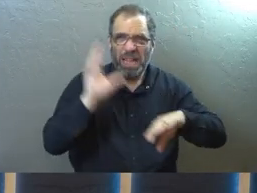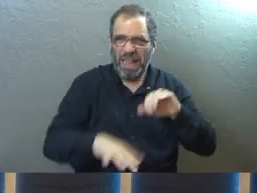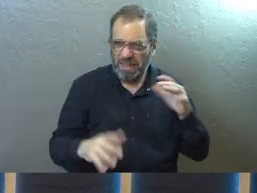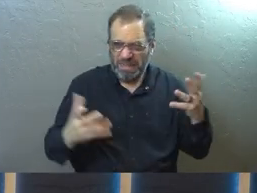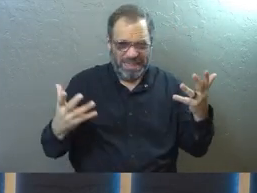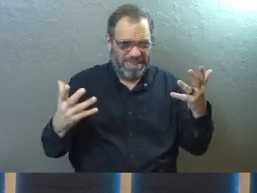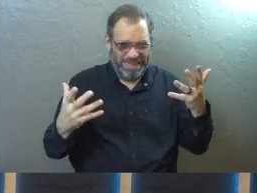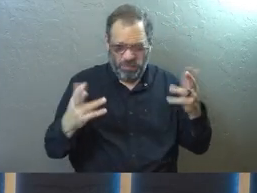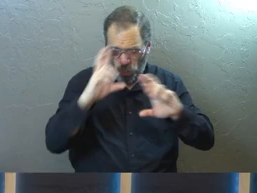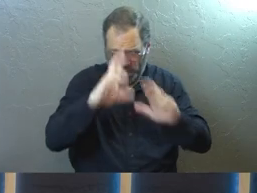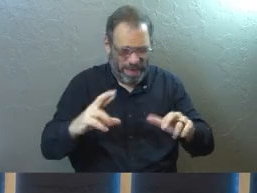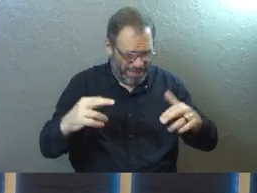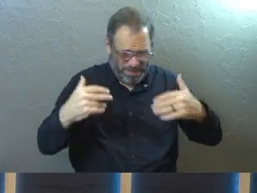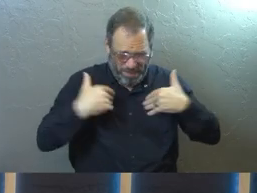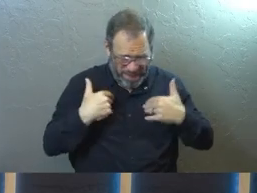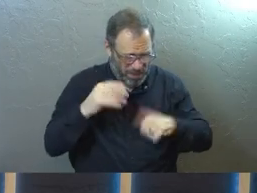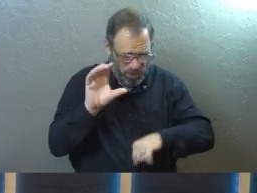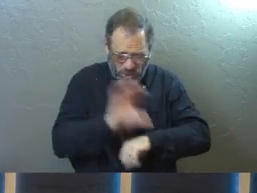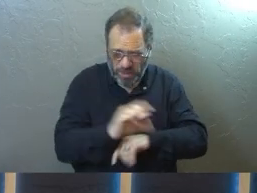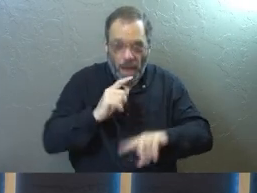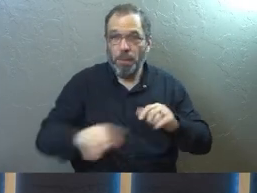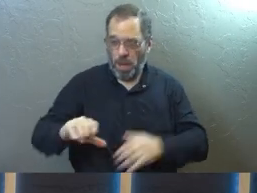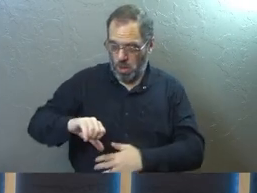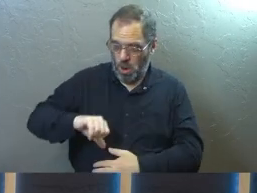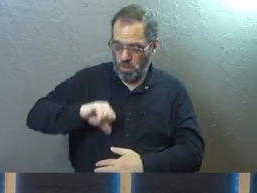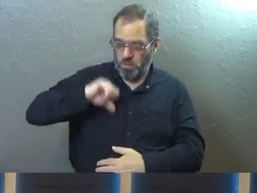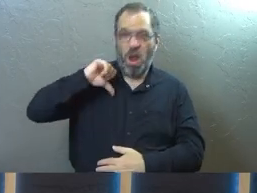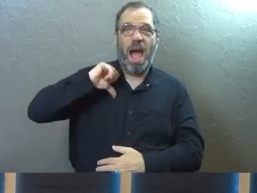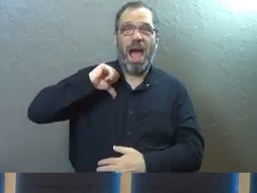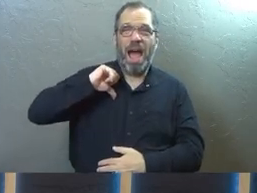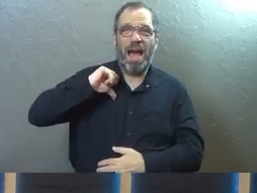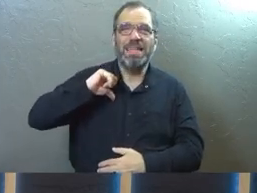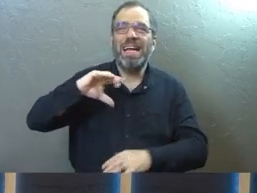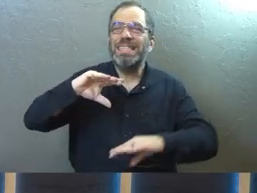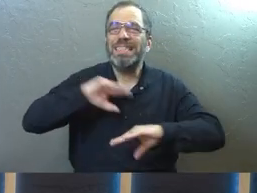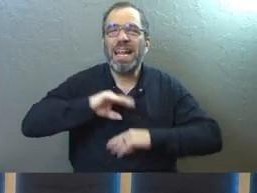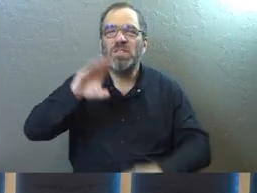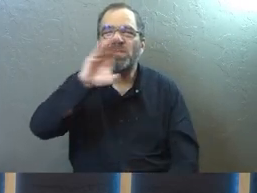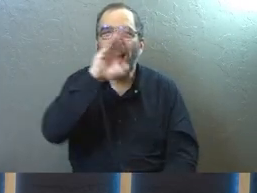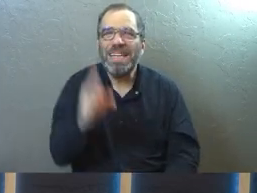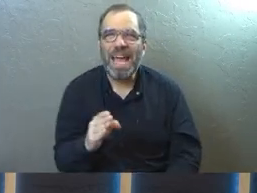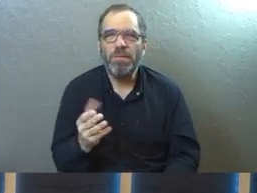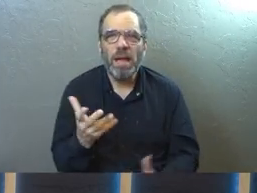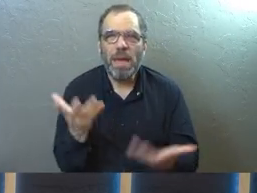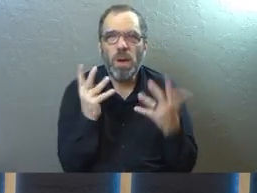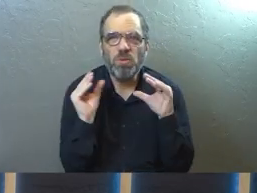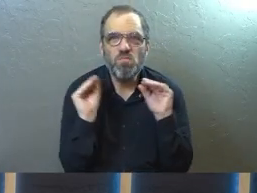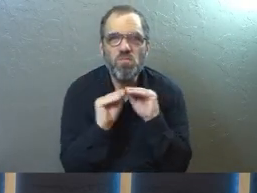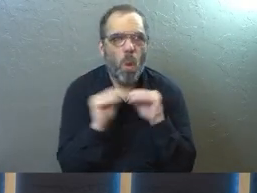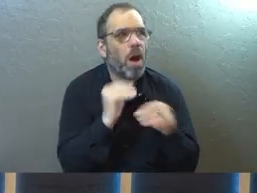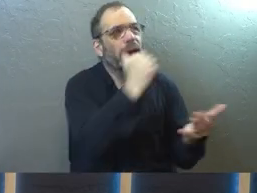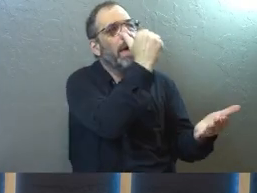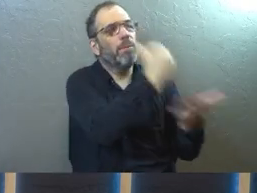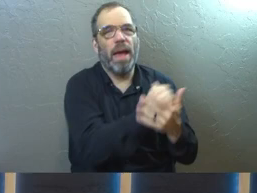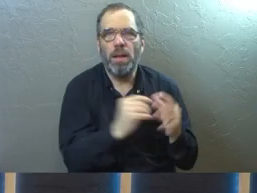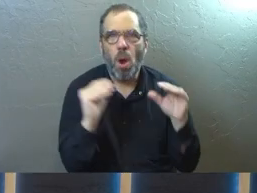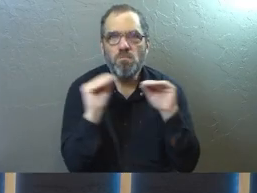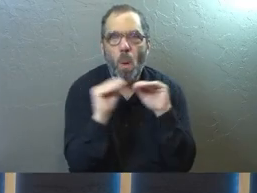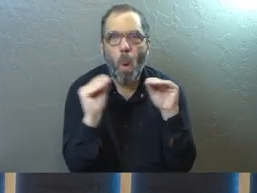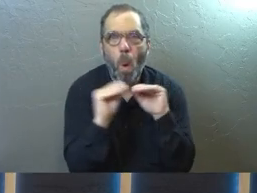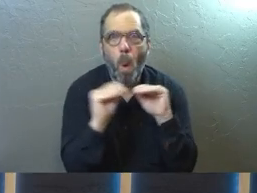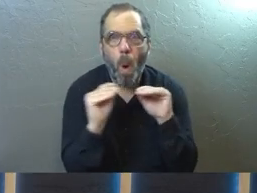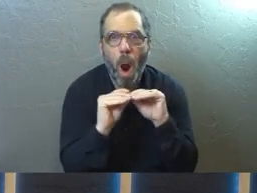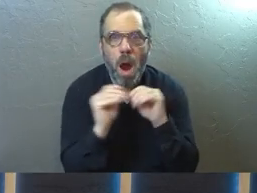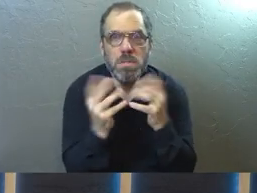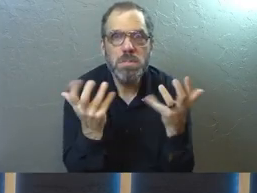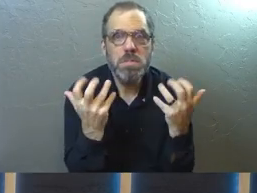already respect and admire me because pride is never satisfied. It's always hungry for more, more, more, more.